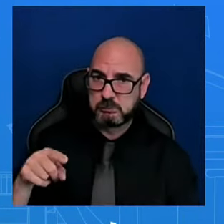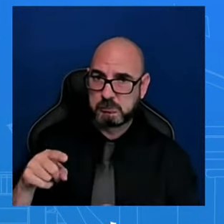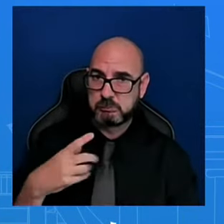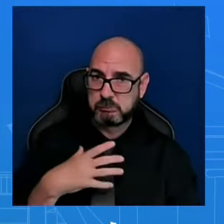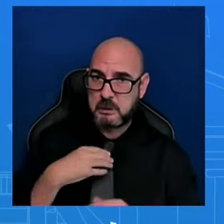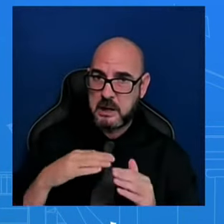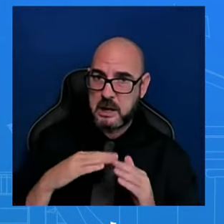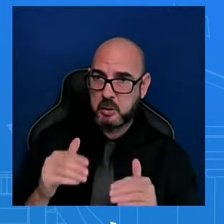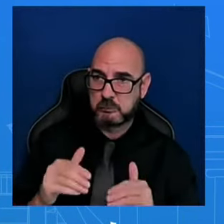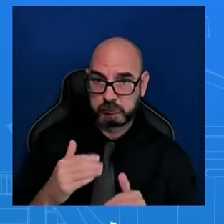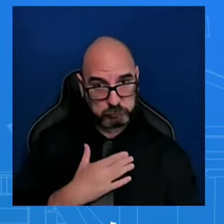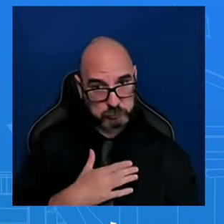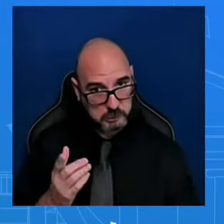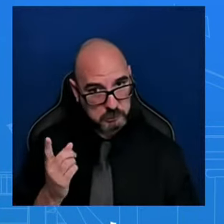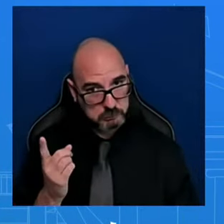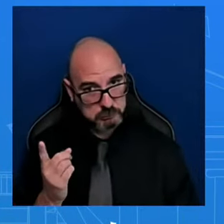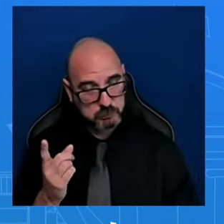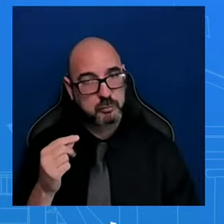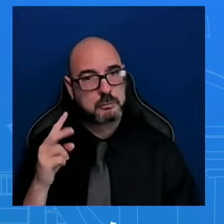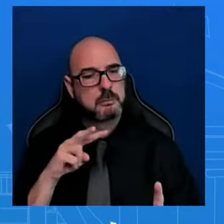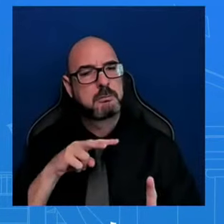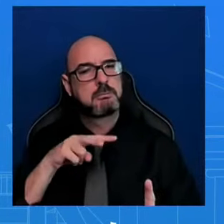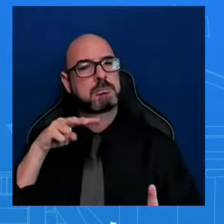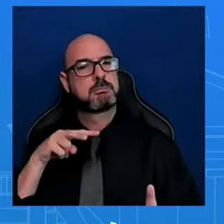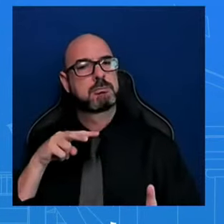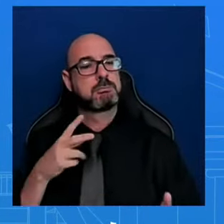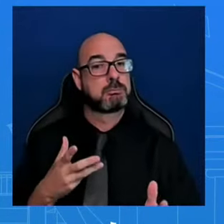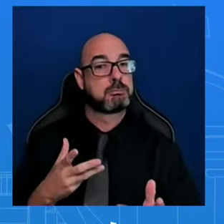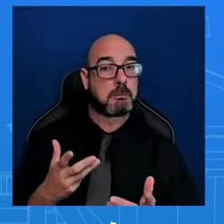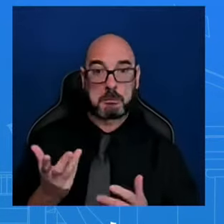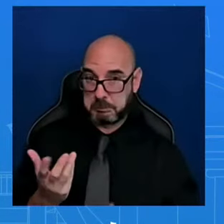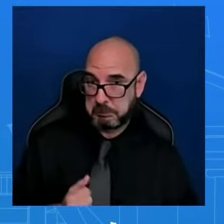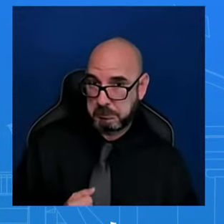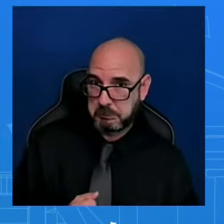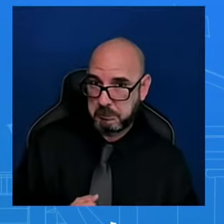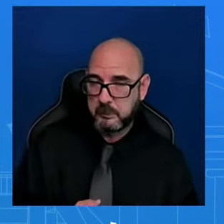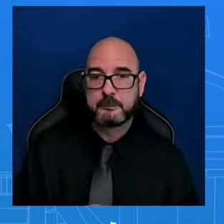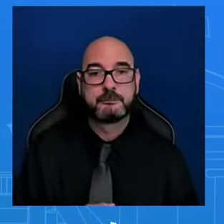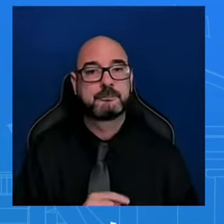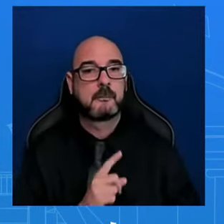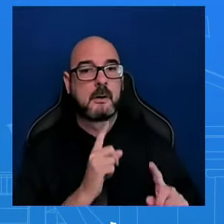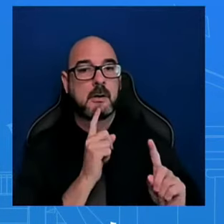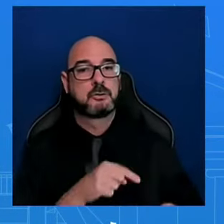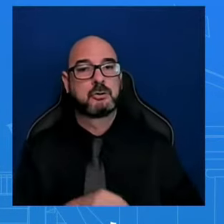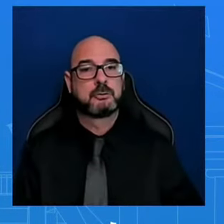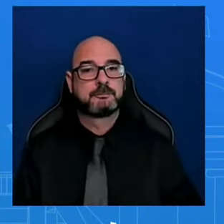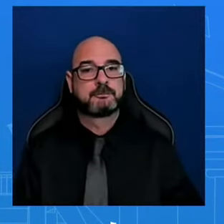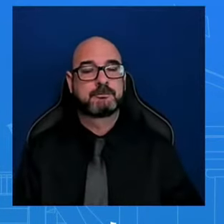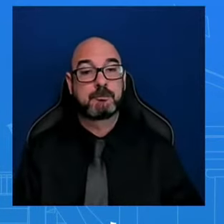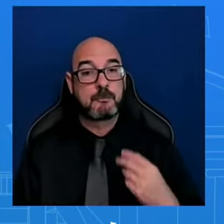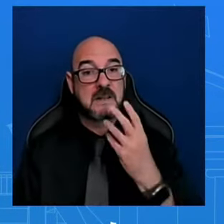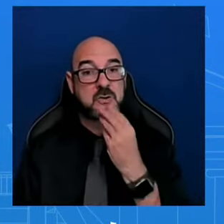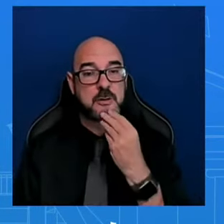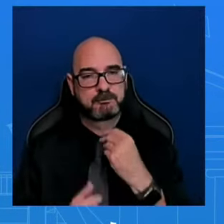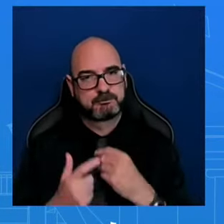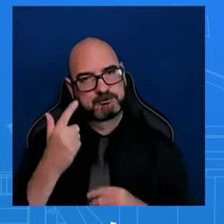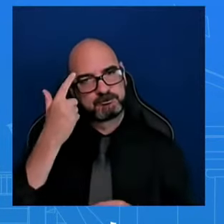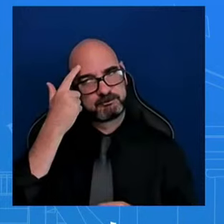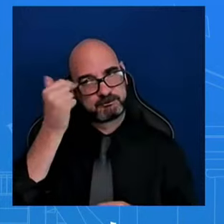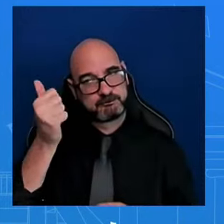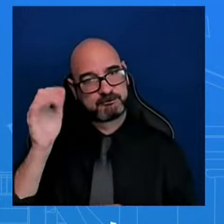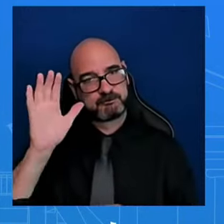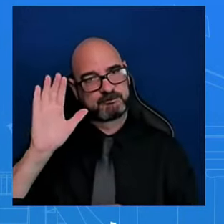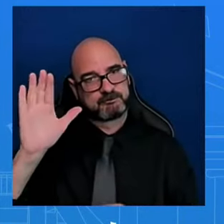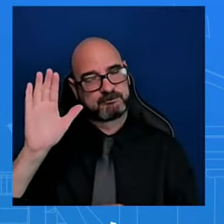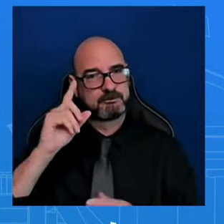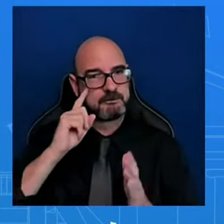to let the Israeli government do their investigation and see where that takes us. I don't want to